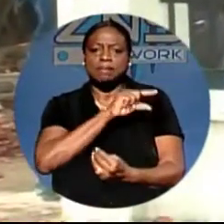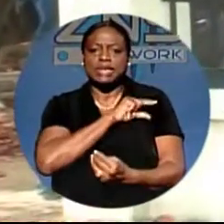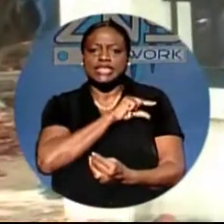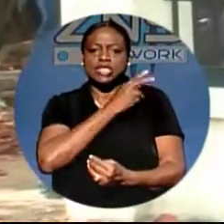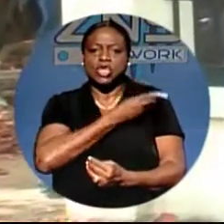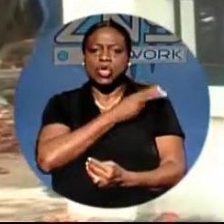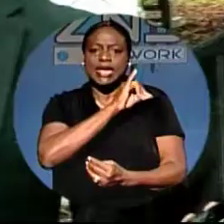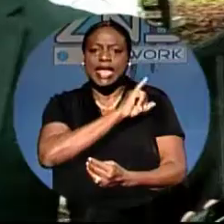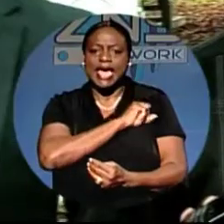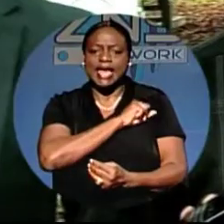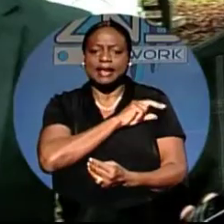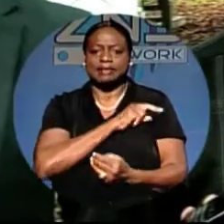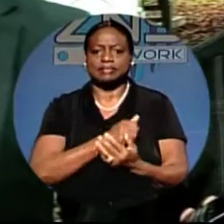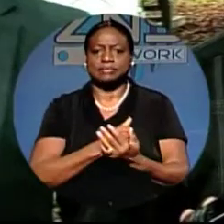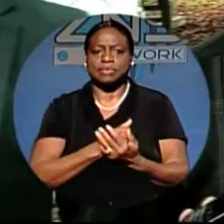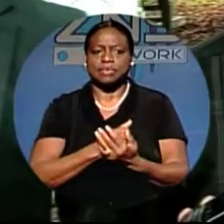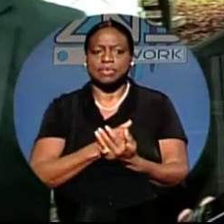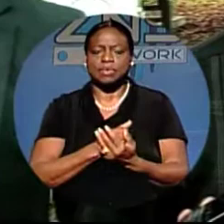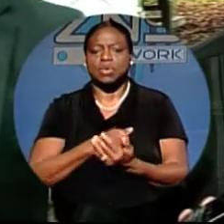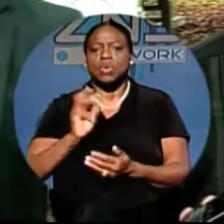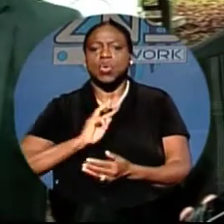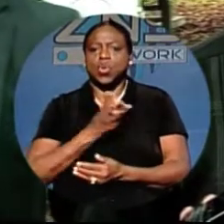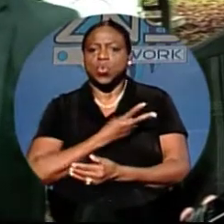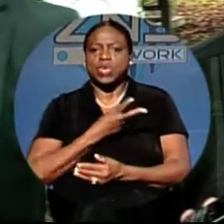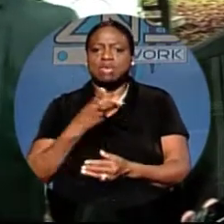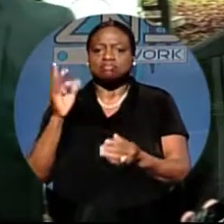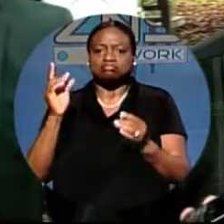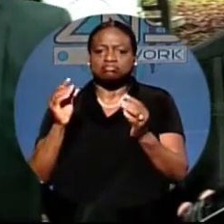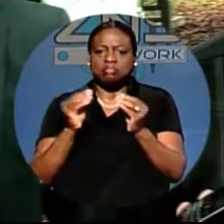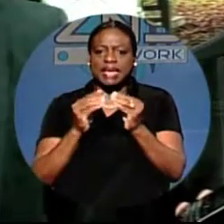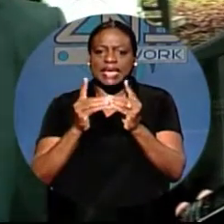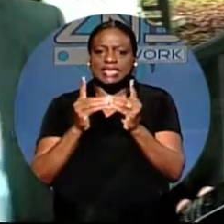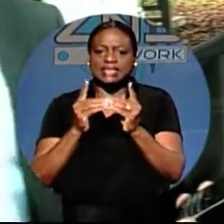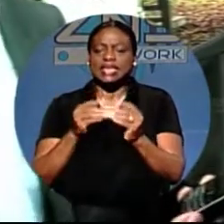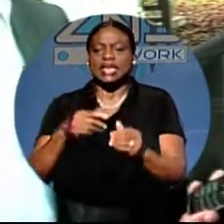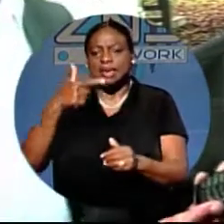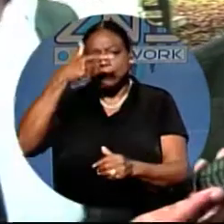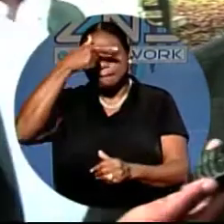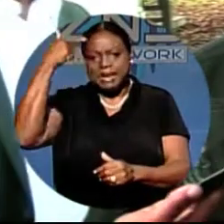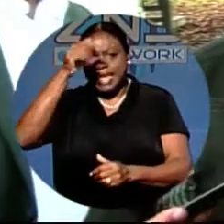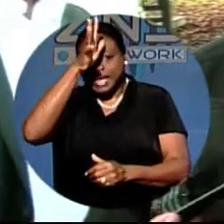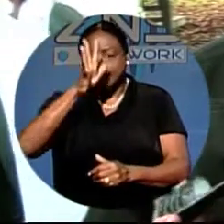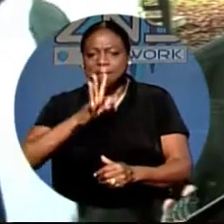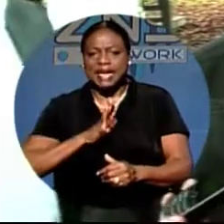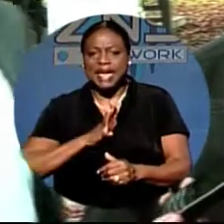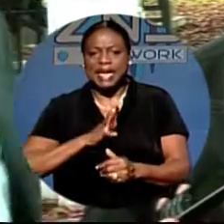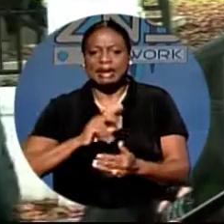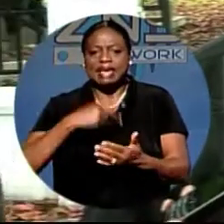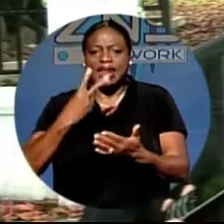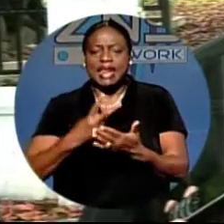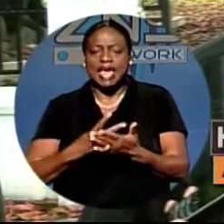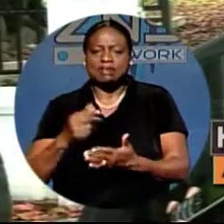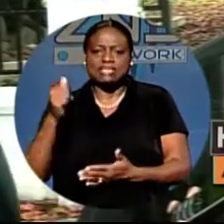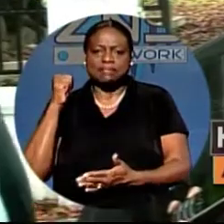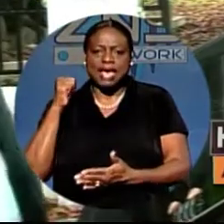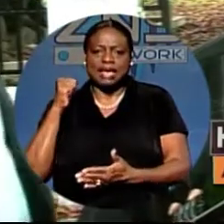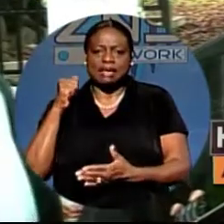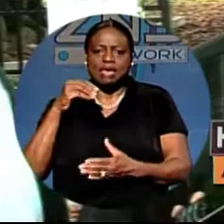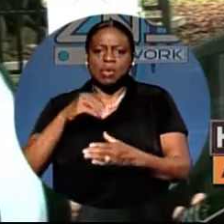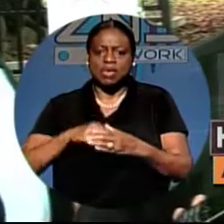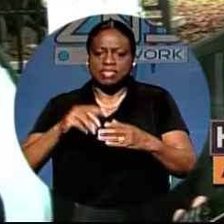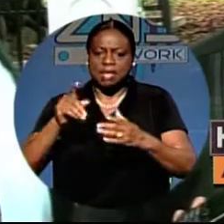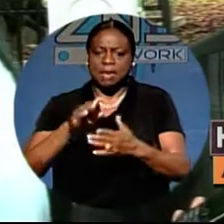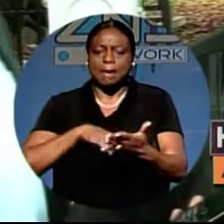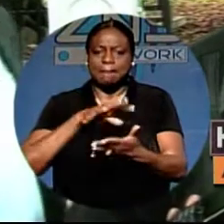the details. We met a black male lying on his back, clad in short pants and a t-shirt.